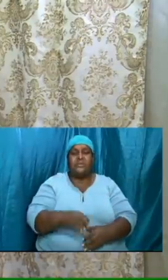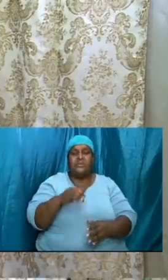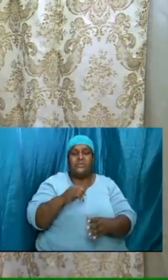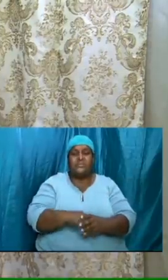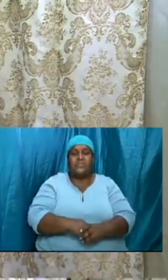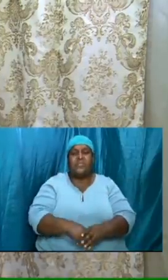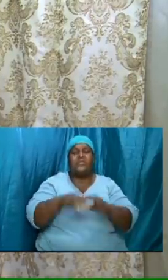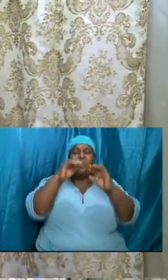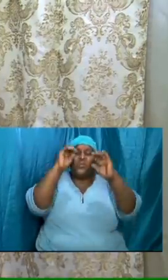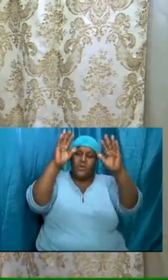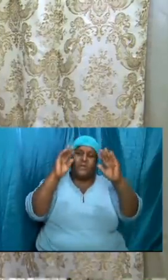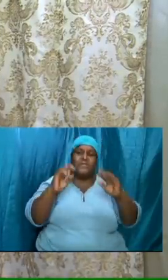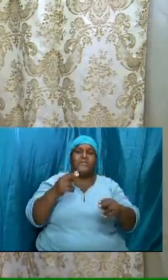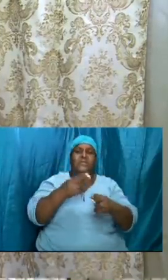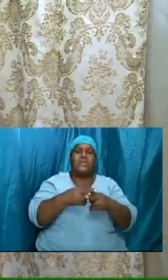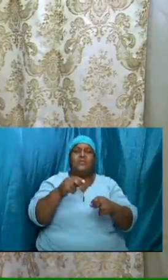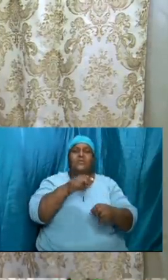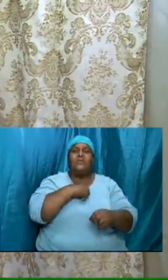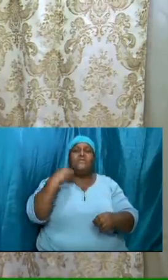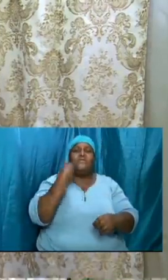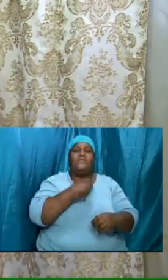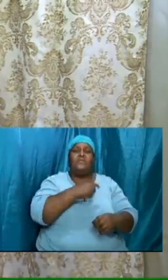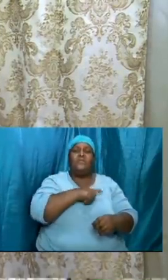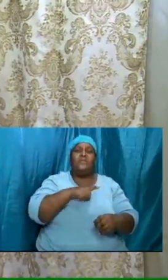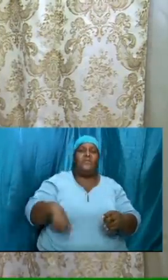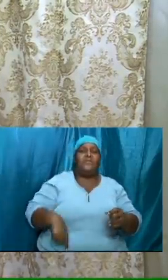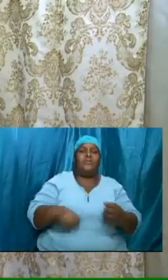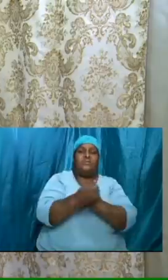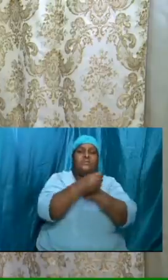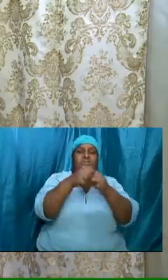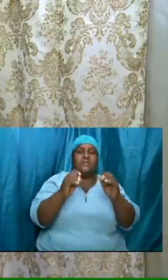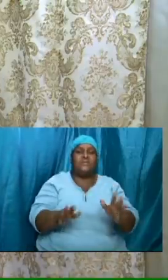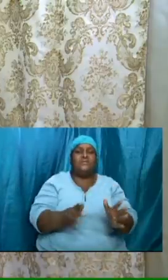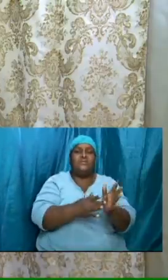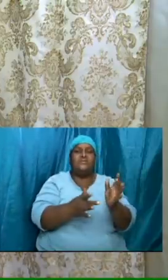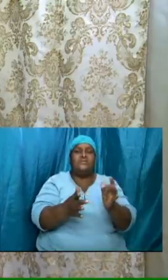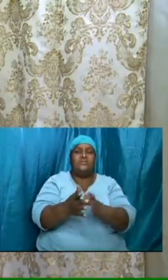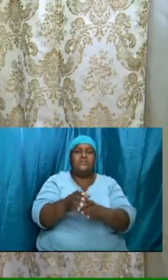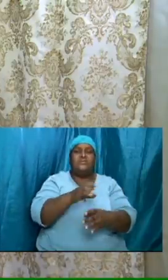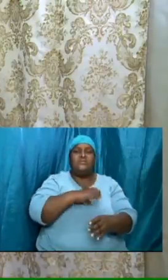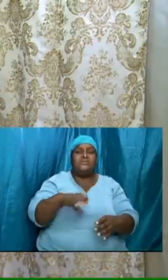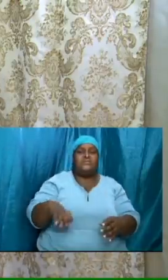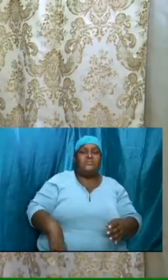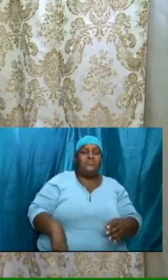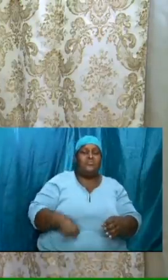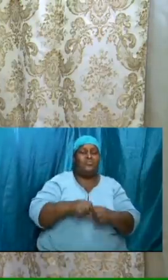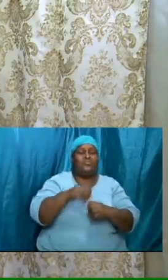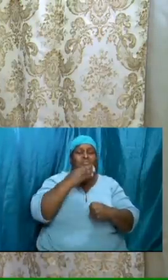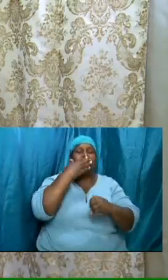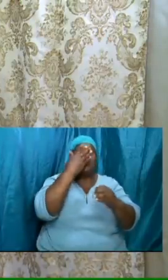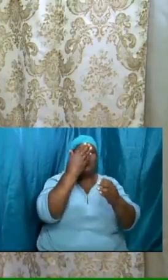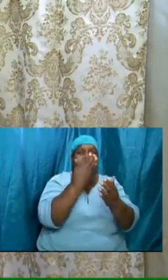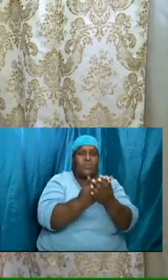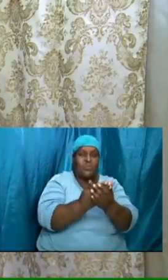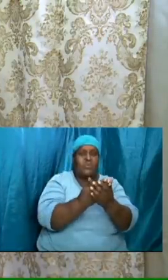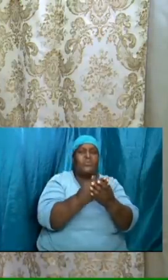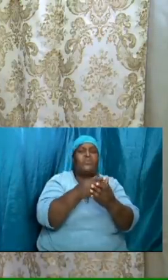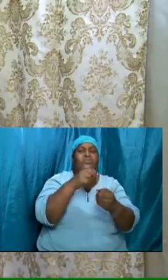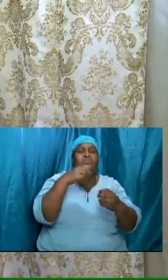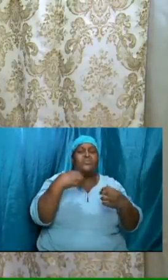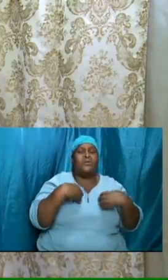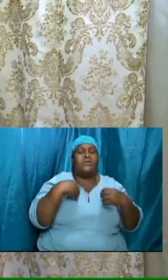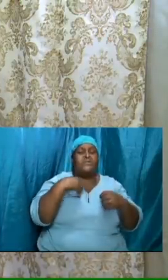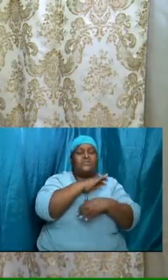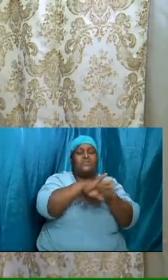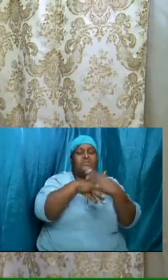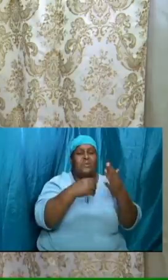wonderful name of our Lord and Savior Jesus Christ, so very good to have us all again